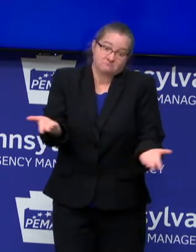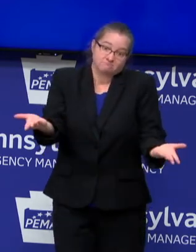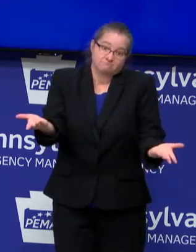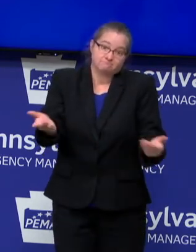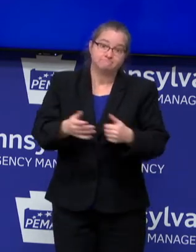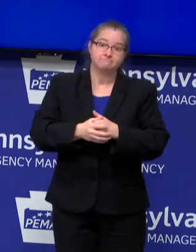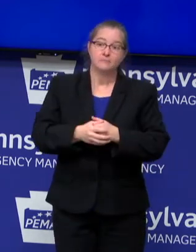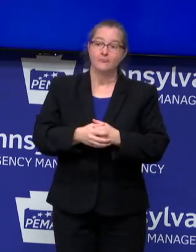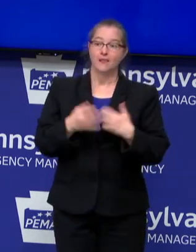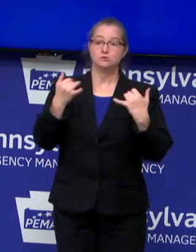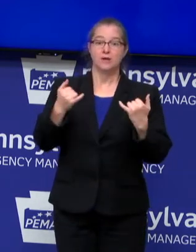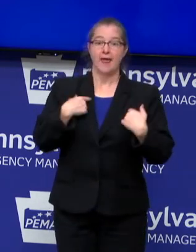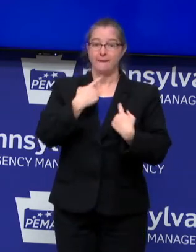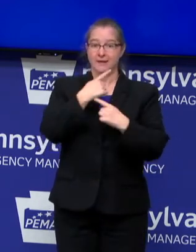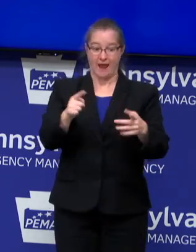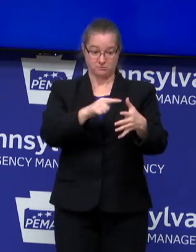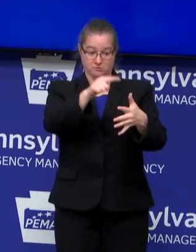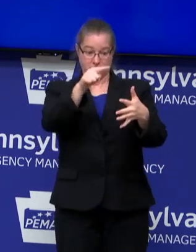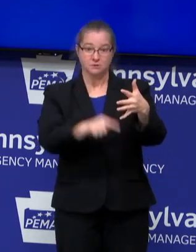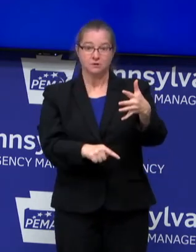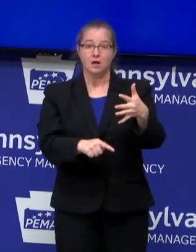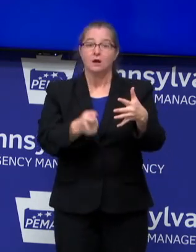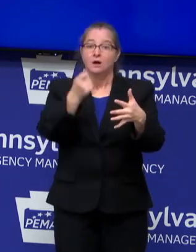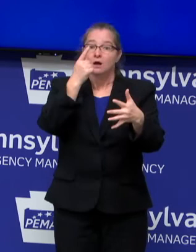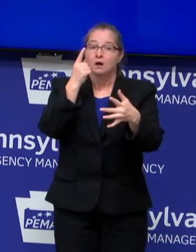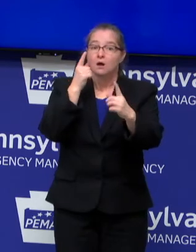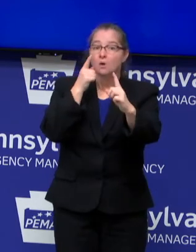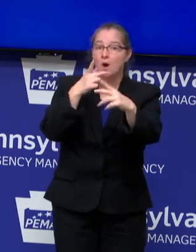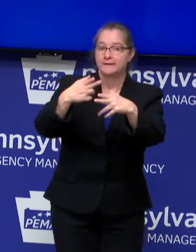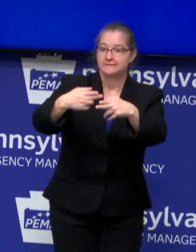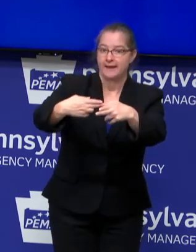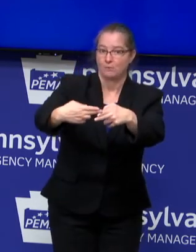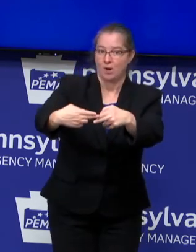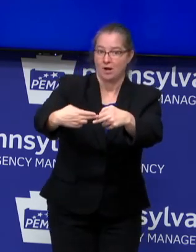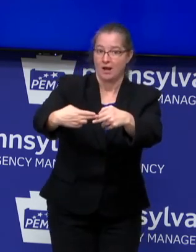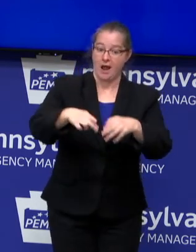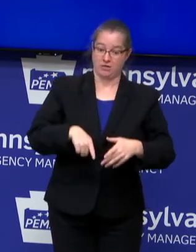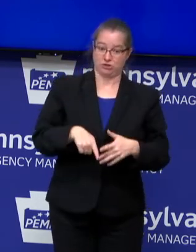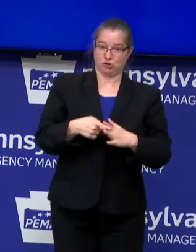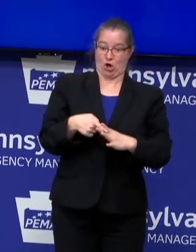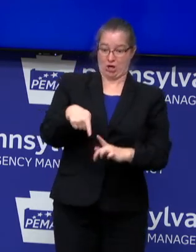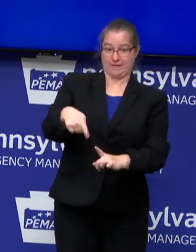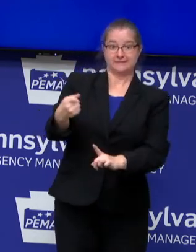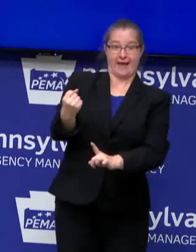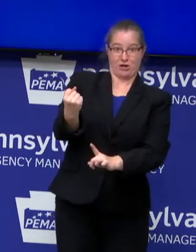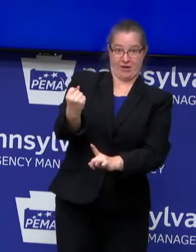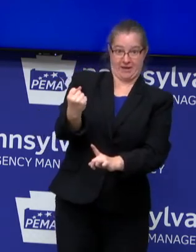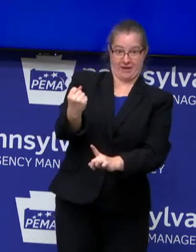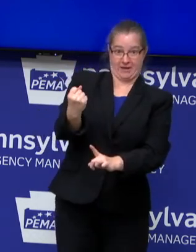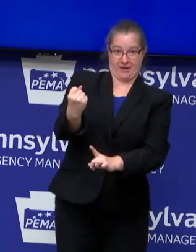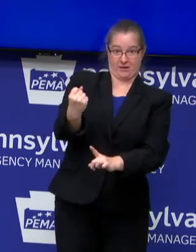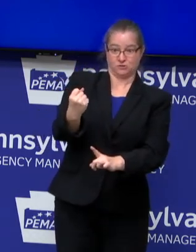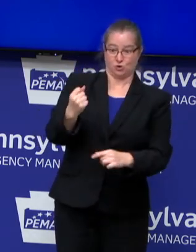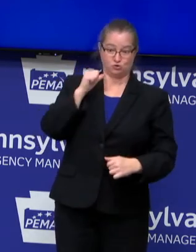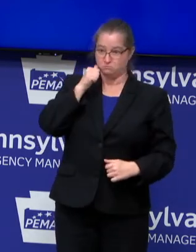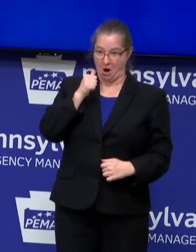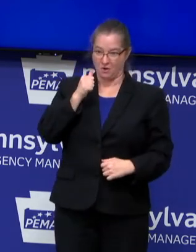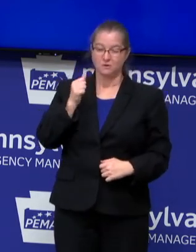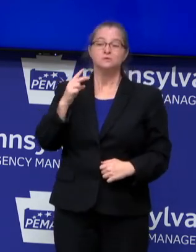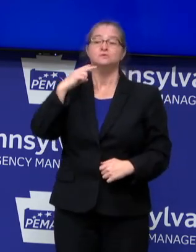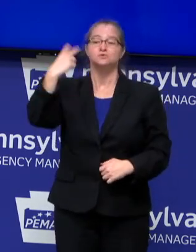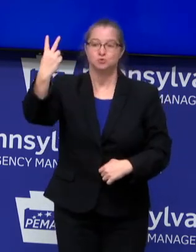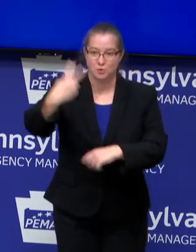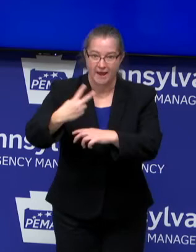The measures I'm announcing today are intended to be temporary. Again, they go into effect on Saturday, day after tomorrow, December